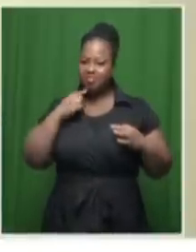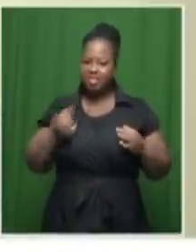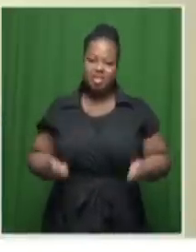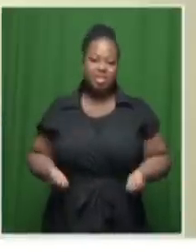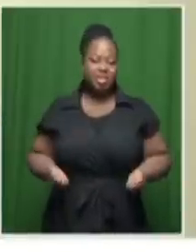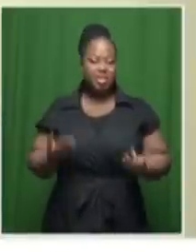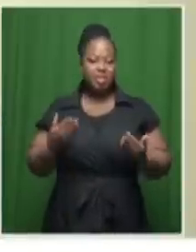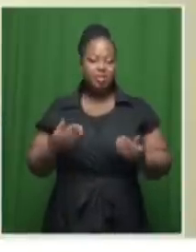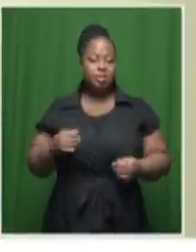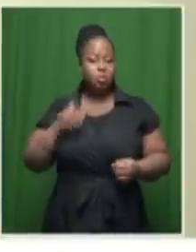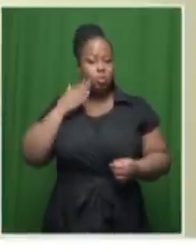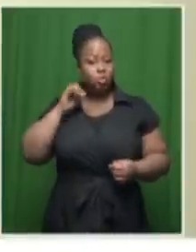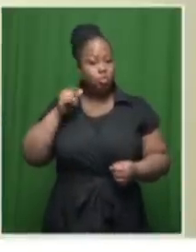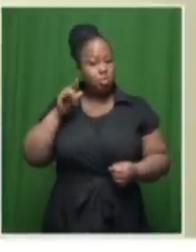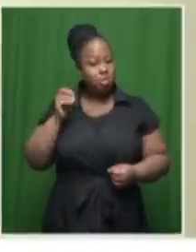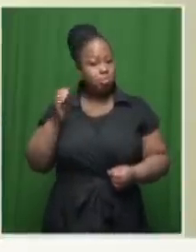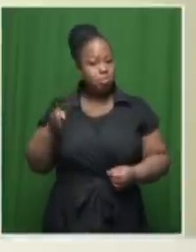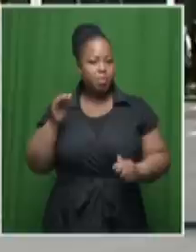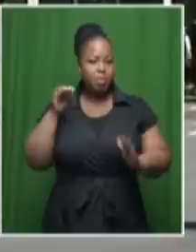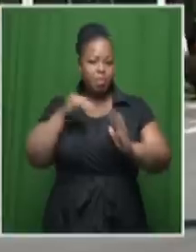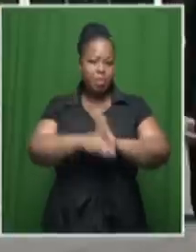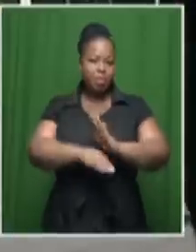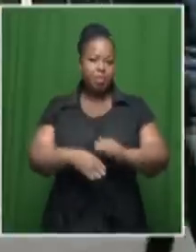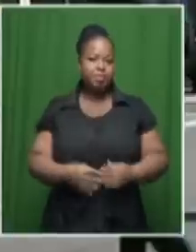service delivery under Johnson has deteriorated.